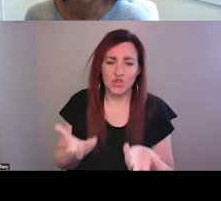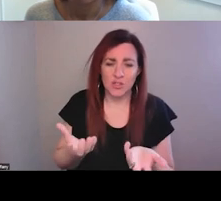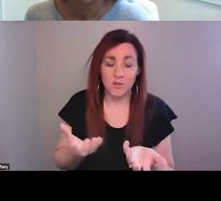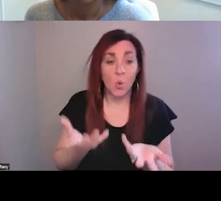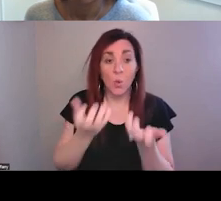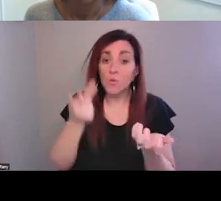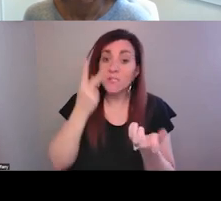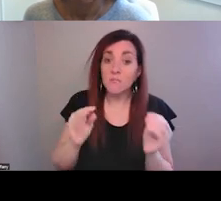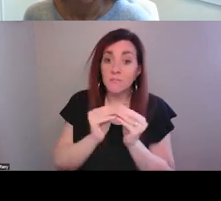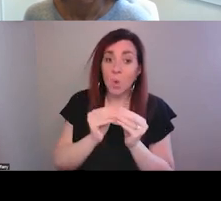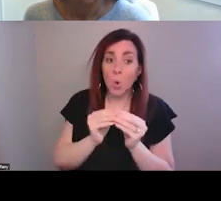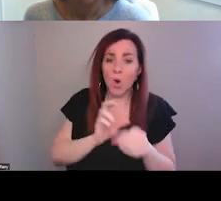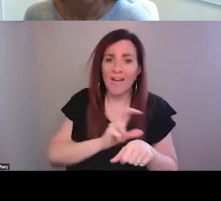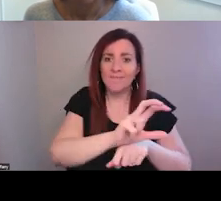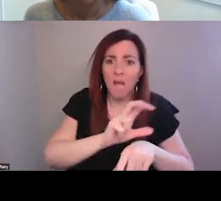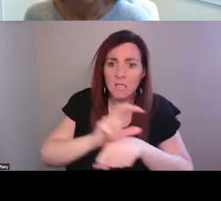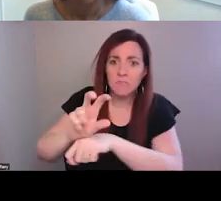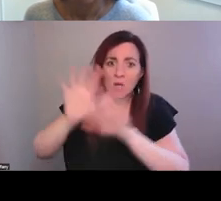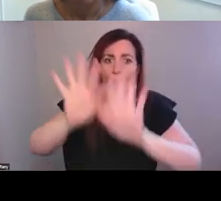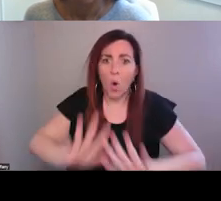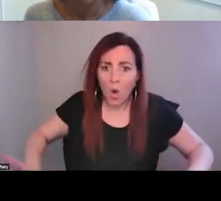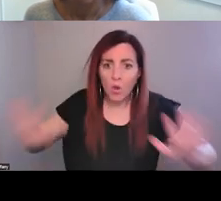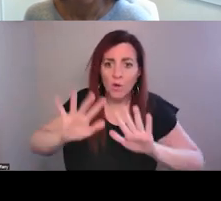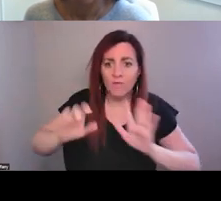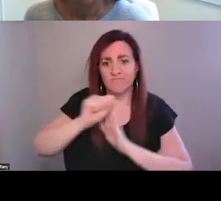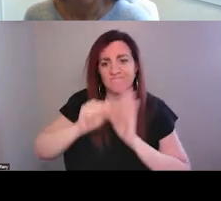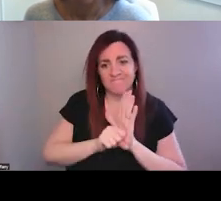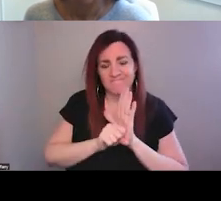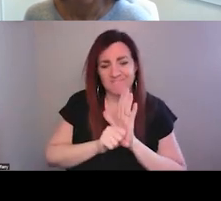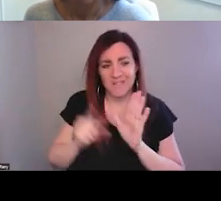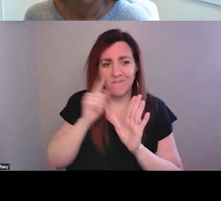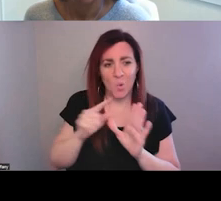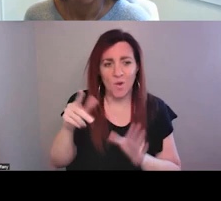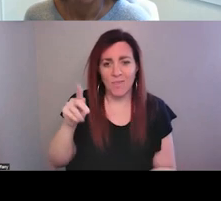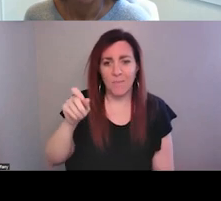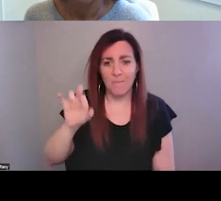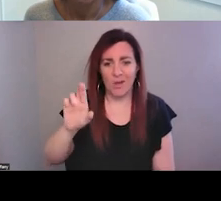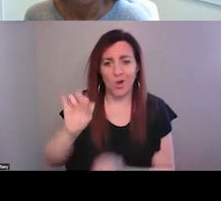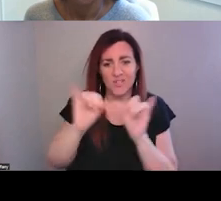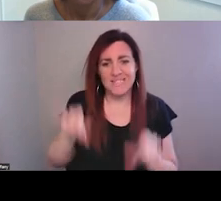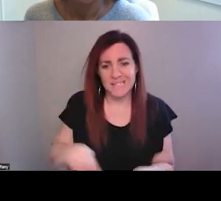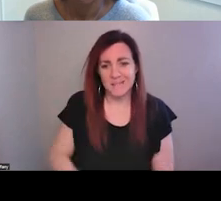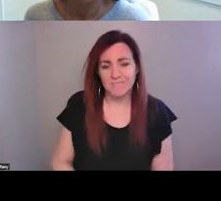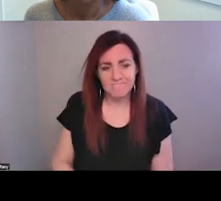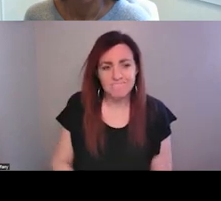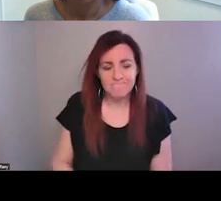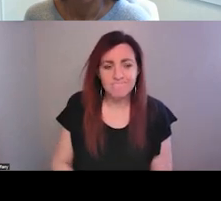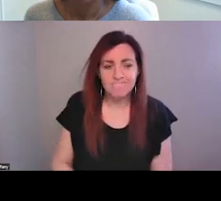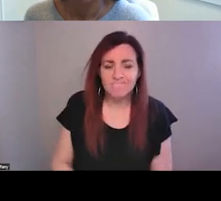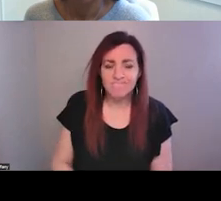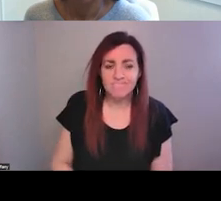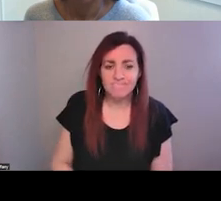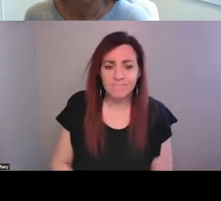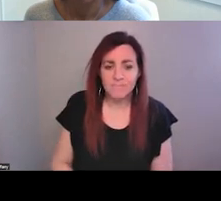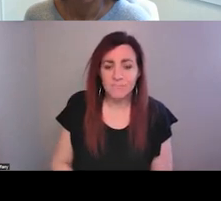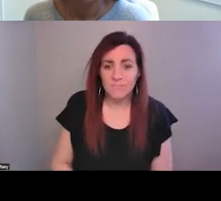the entire state with across the entire payer system. We also, you know,